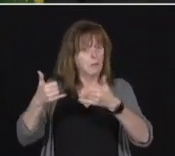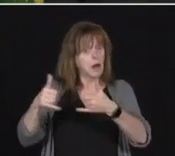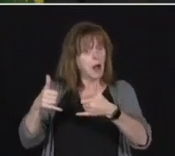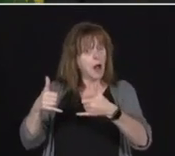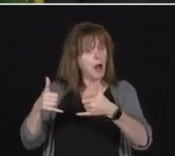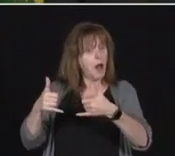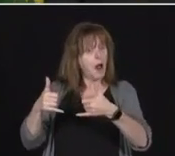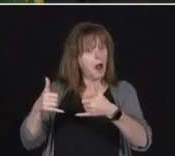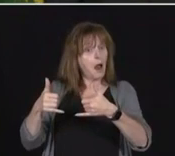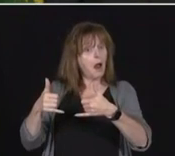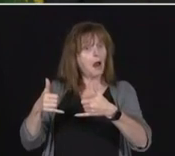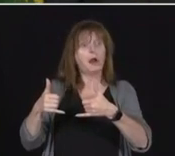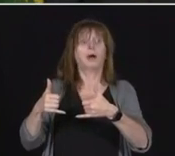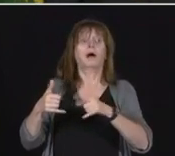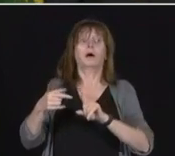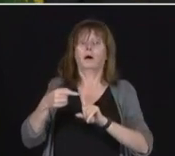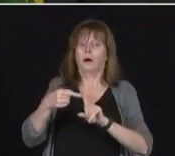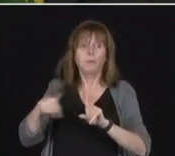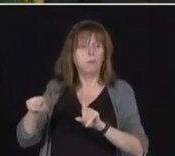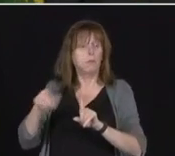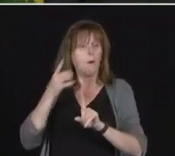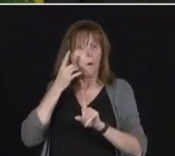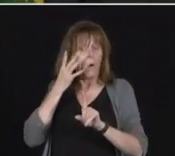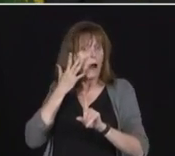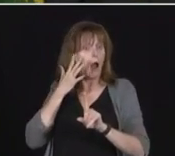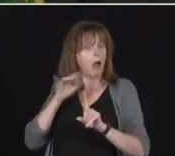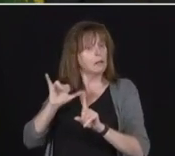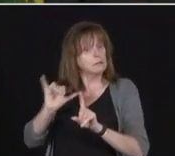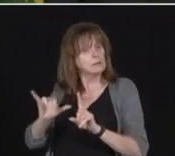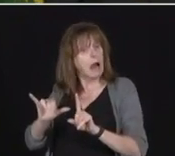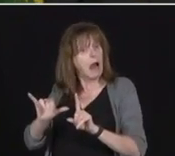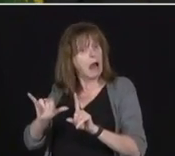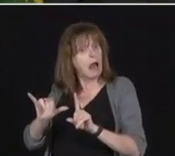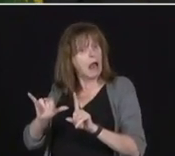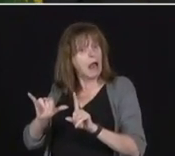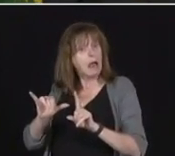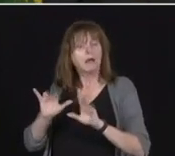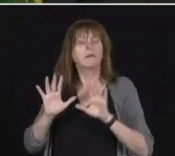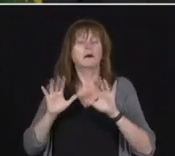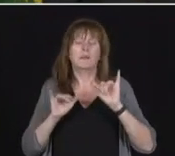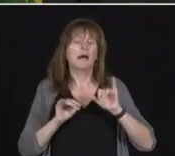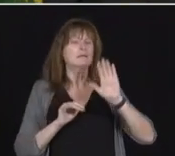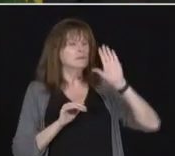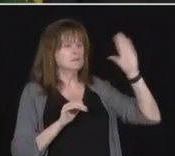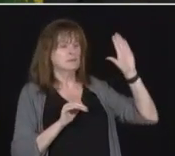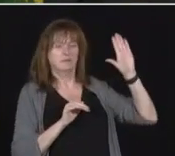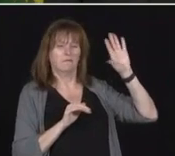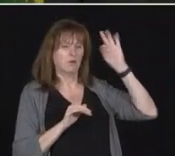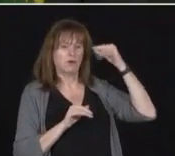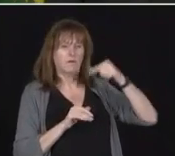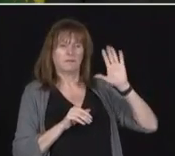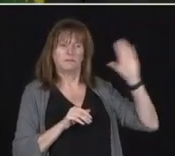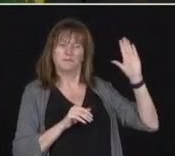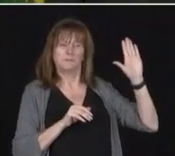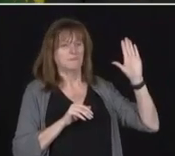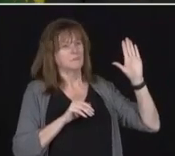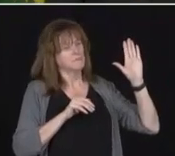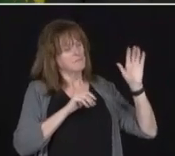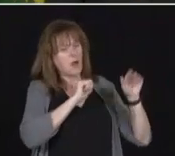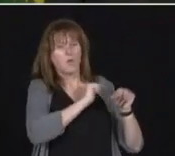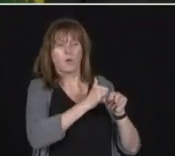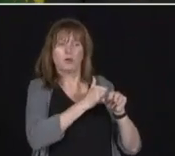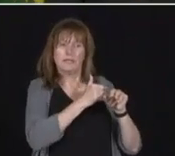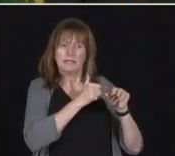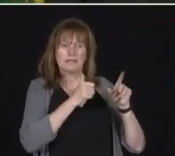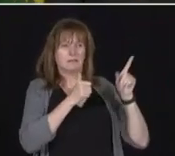the arena and going back to the hotel room? That's going to be the federal government that has that authority to decide if they're going to be coming in and staying two weeks or